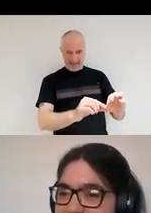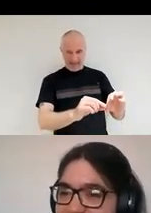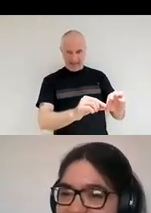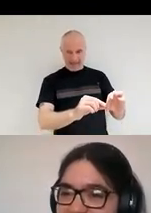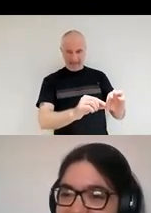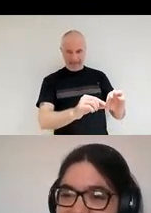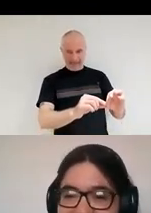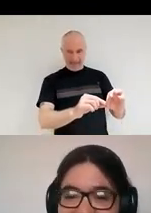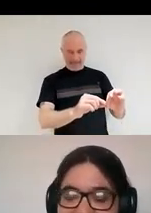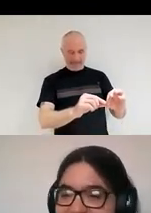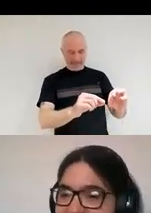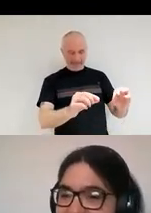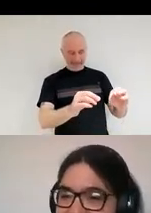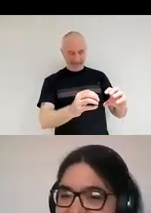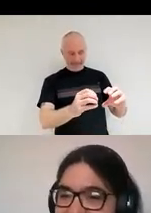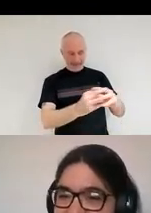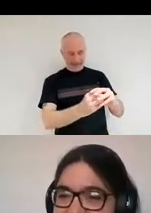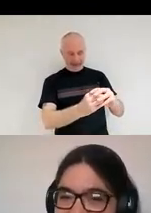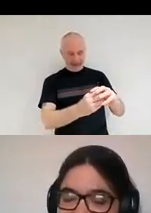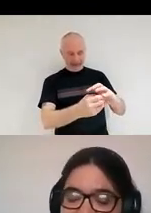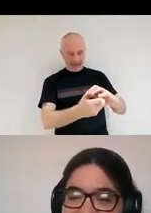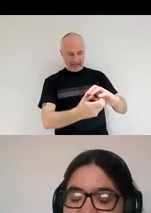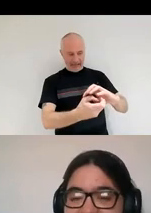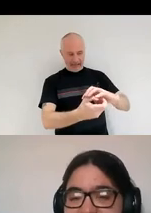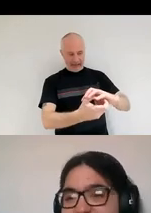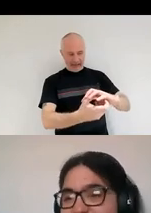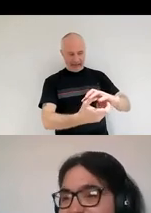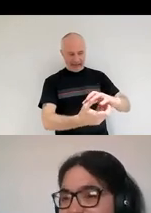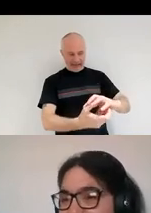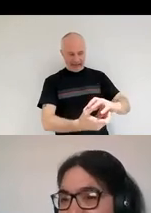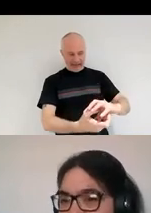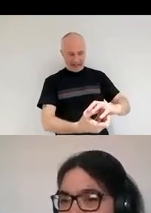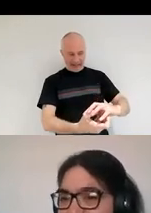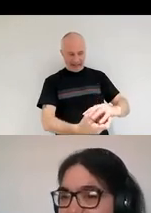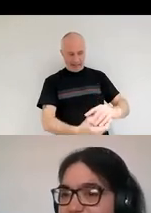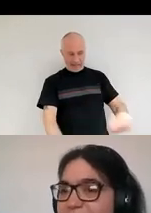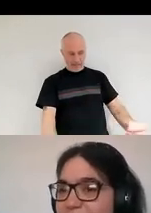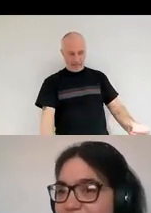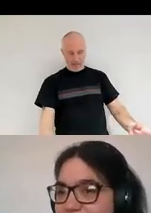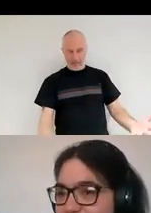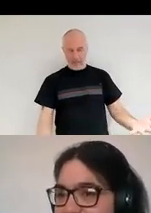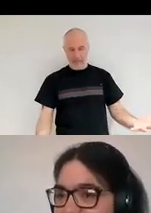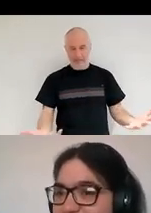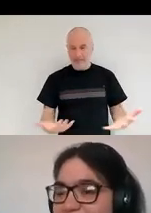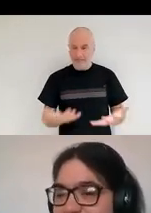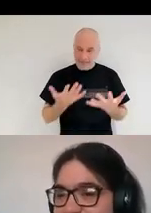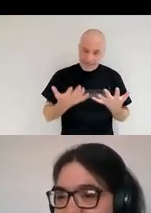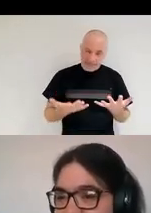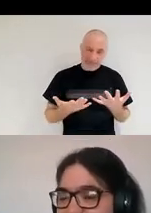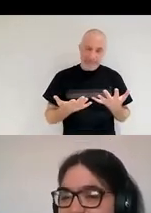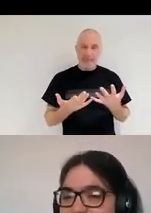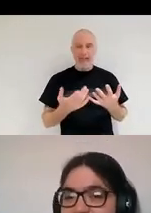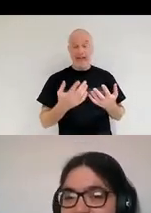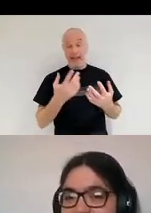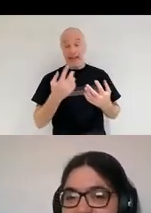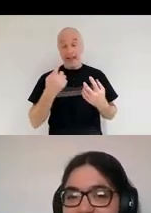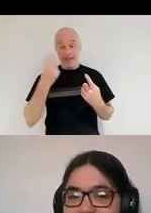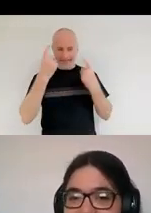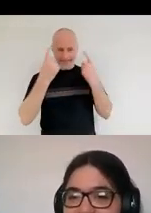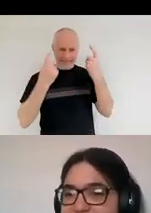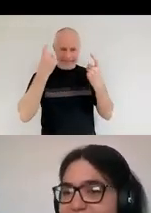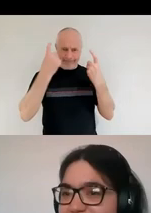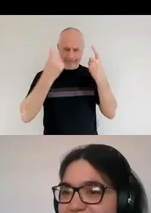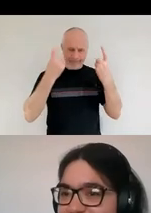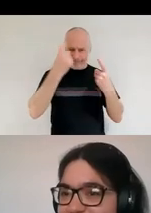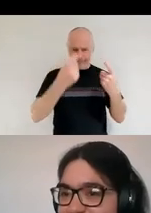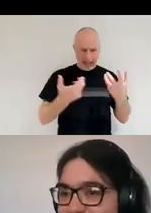stops sticking together and then we can't get anything bigger than that. So that's still kind of a little bit of a mystery as well on how